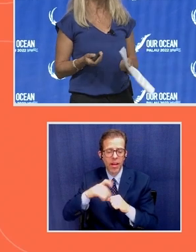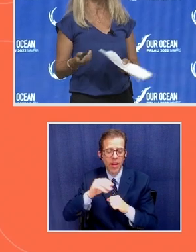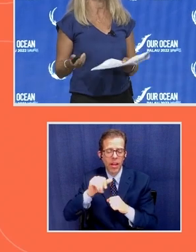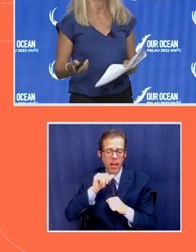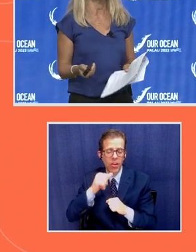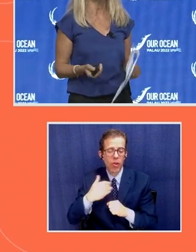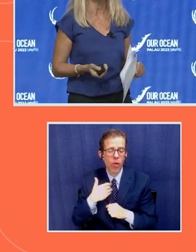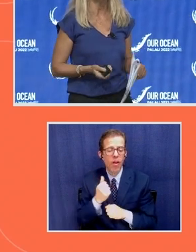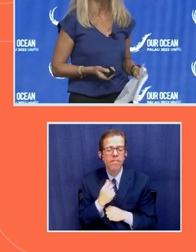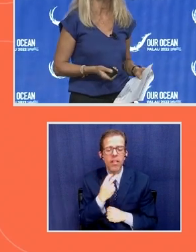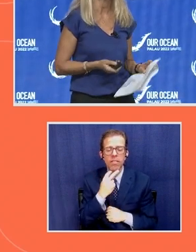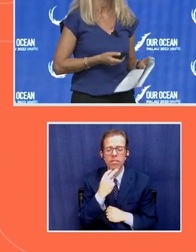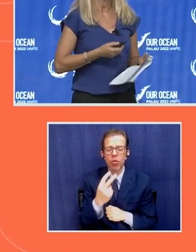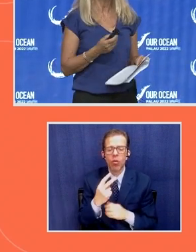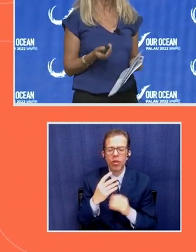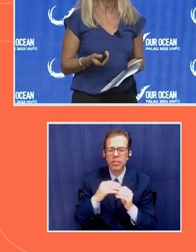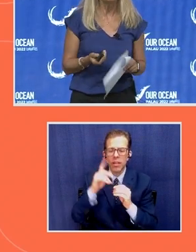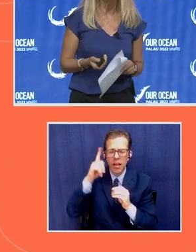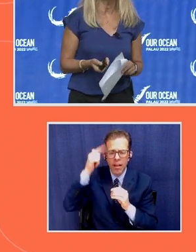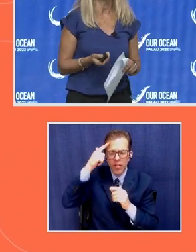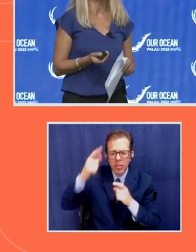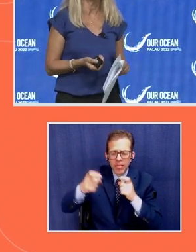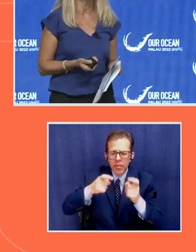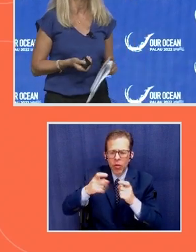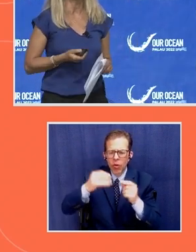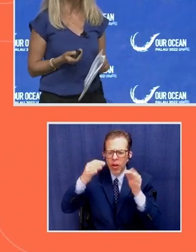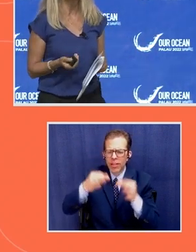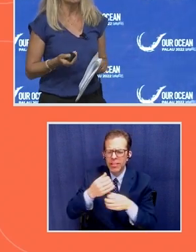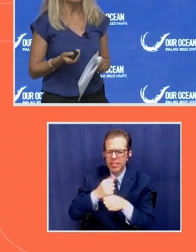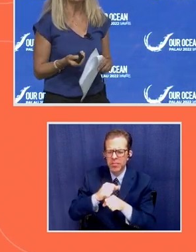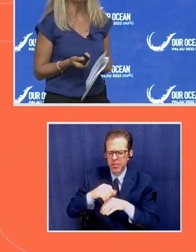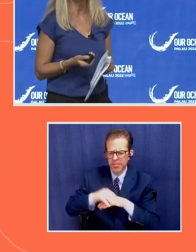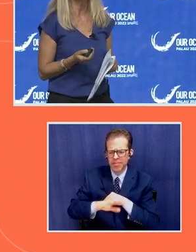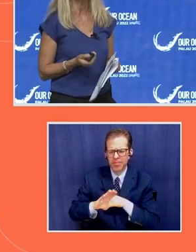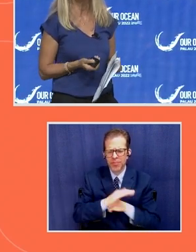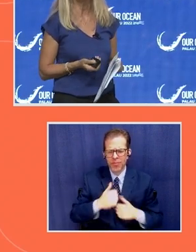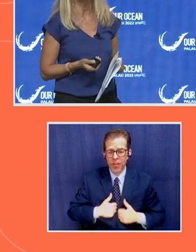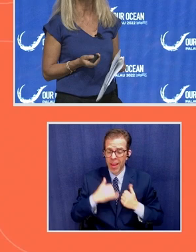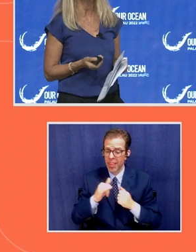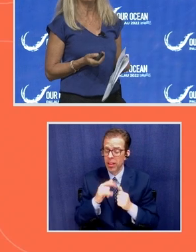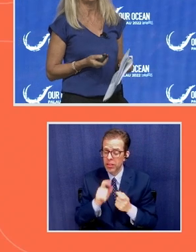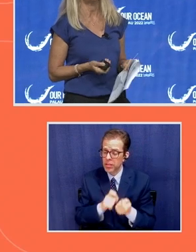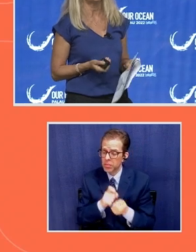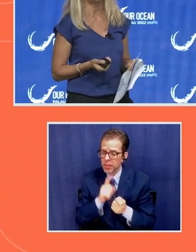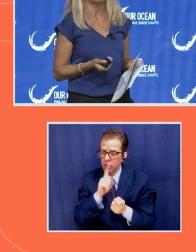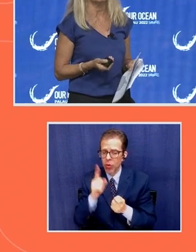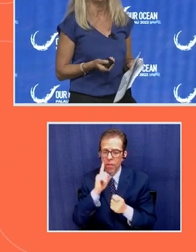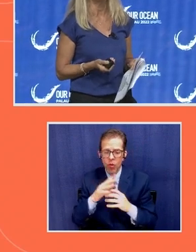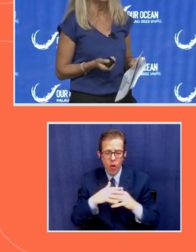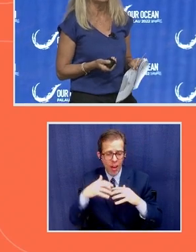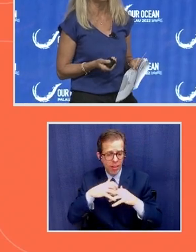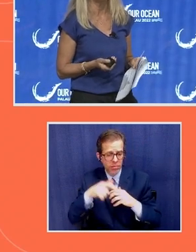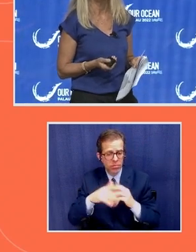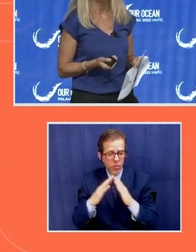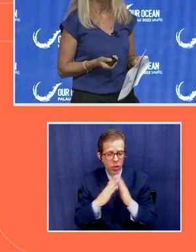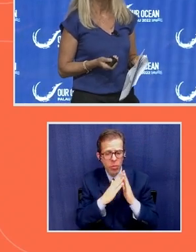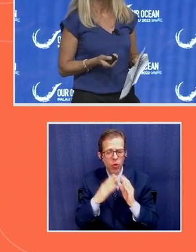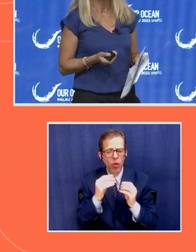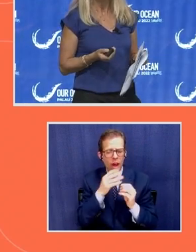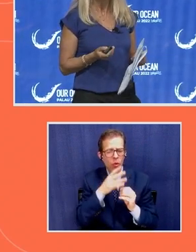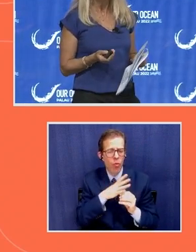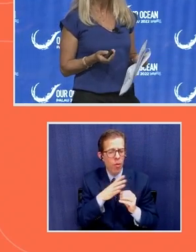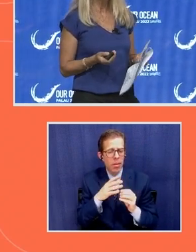in governance and decision-making. And this is particularly true for indigenous communities and women in too many parts of the world still.